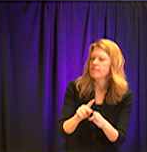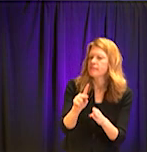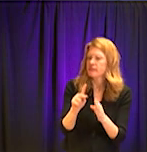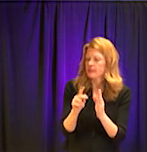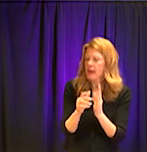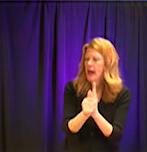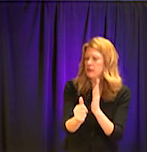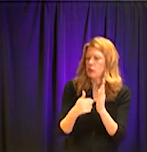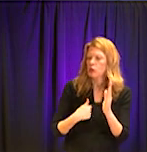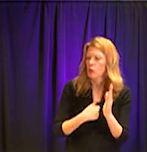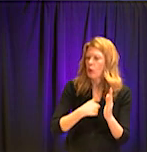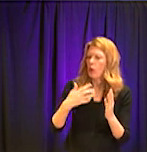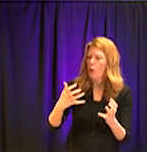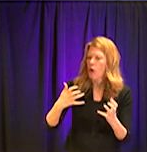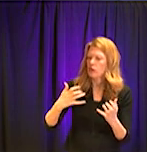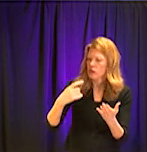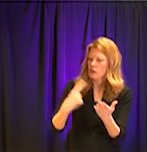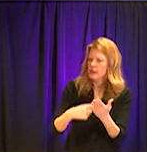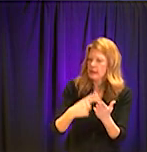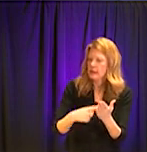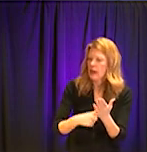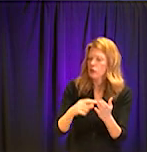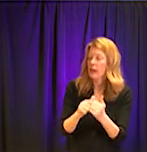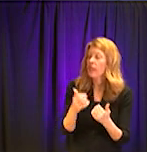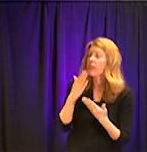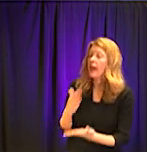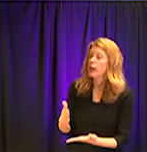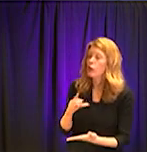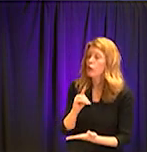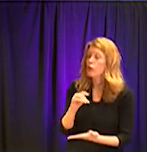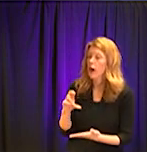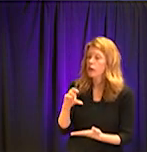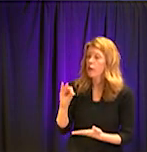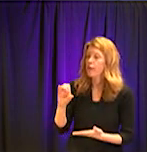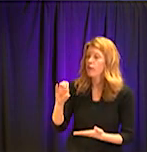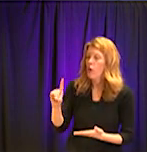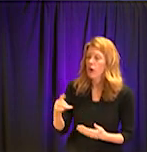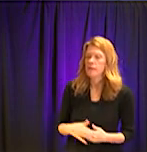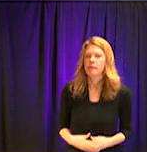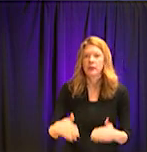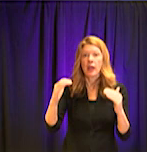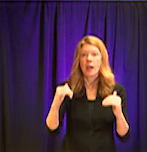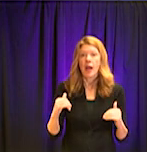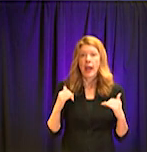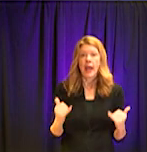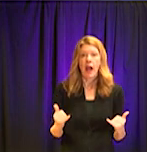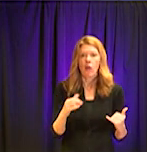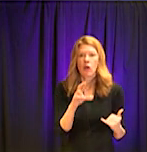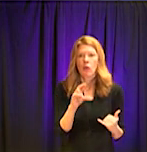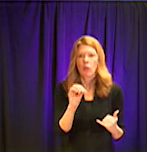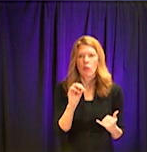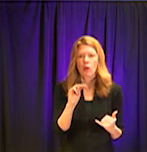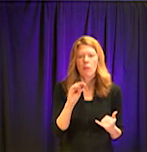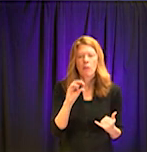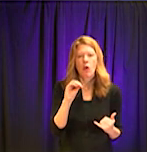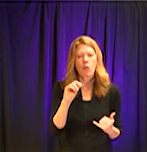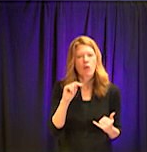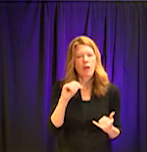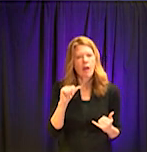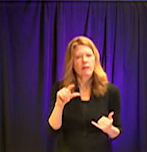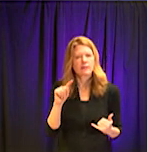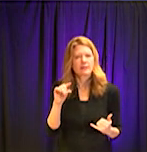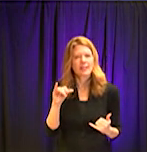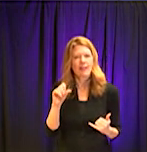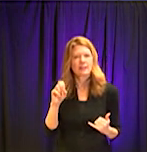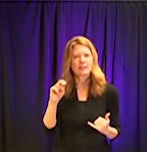before we get to all of that. So thank you very much, Dr. Ford. Uh, as we continue, Ramona Tyson, was appointed the interim superintendent